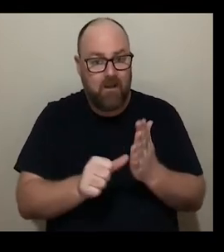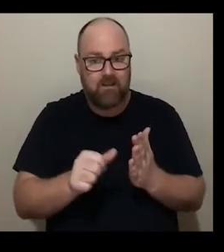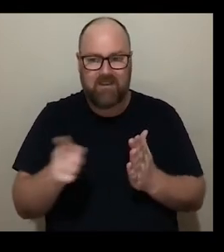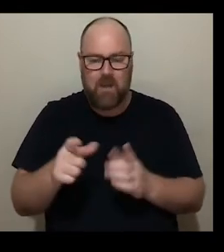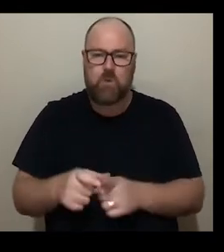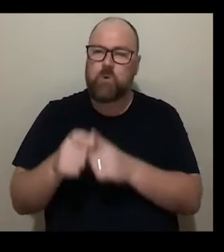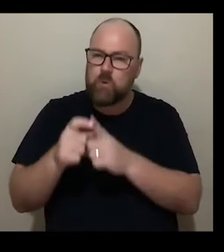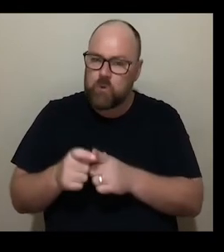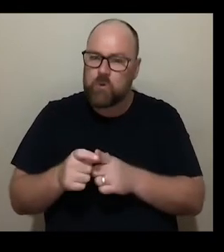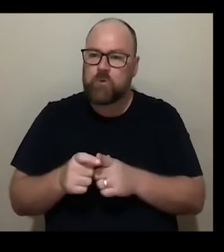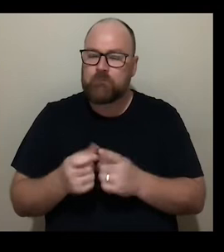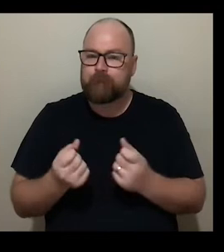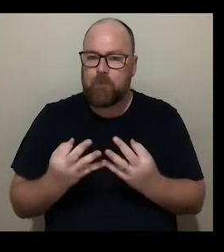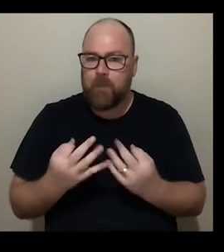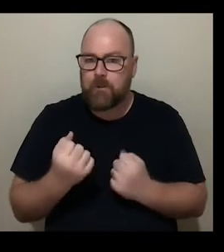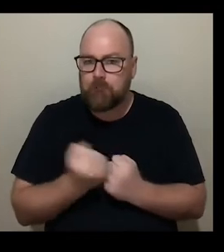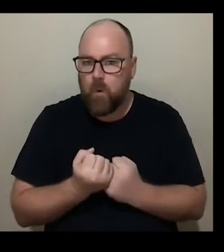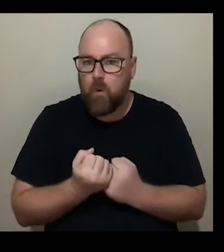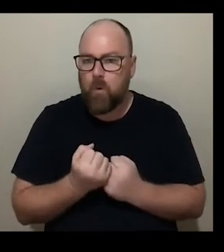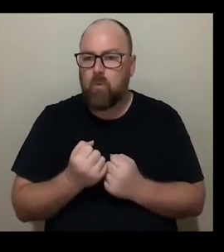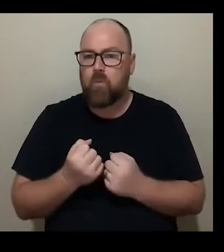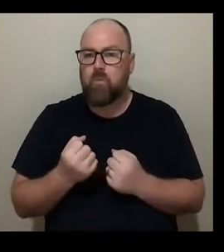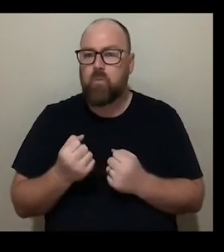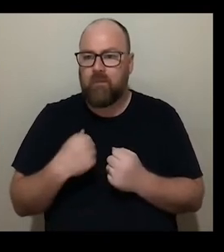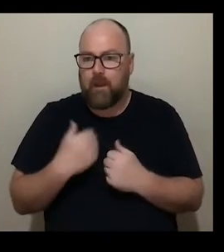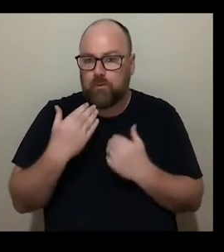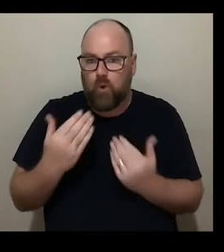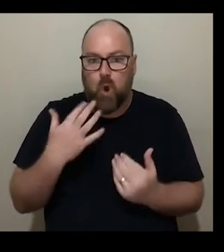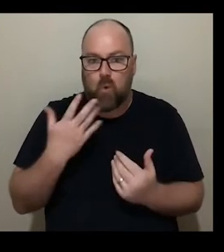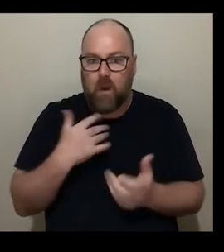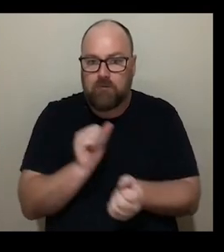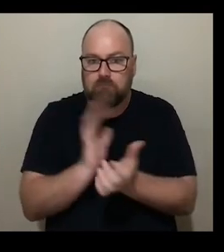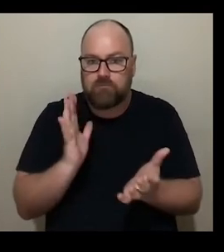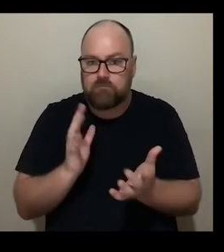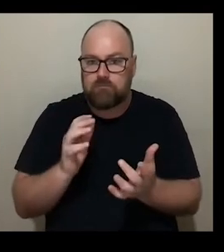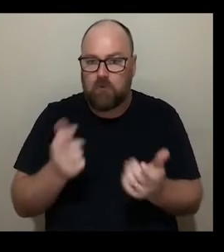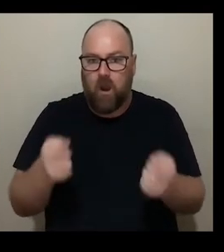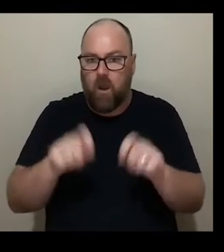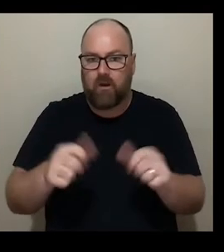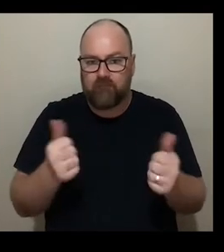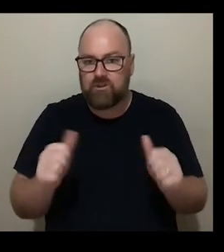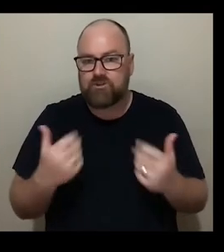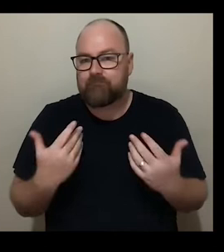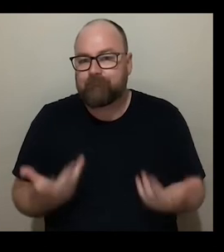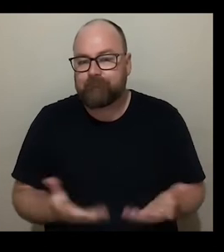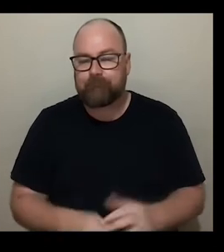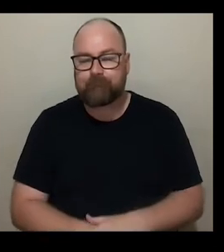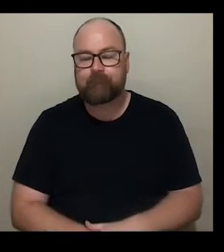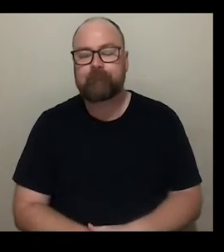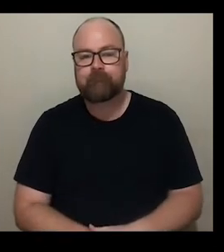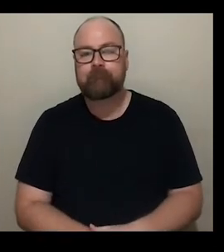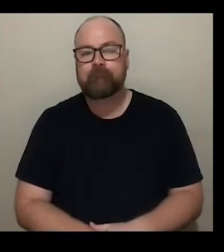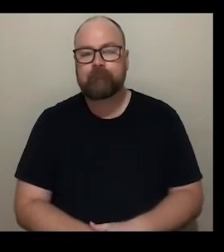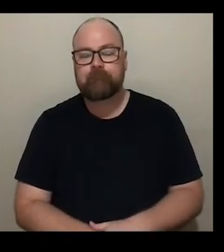isolated unsupported without there being any sense of when they would get out of this particular situation and